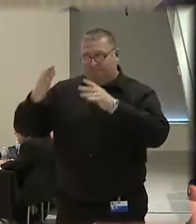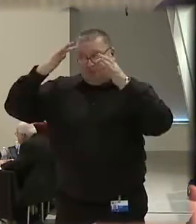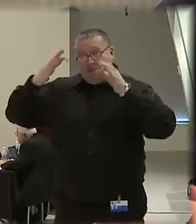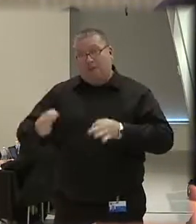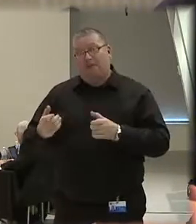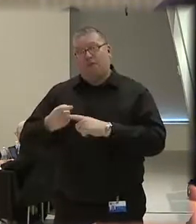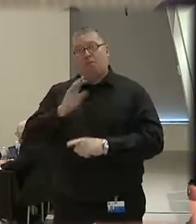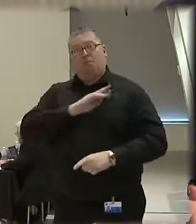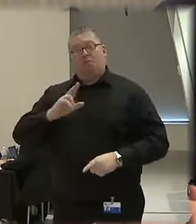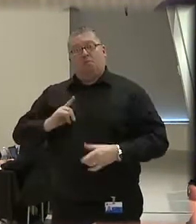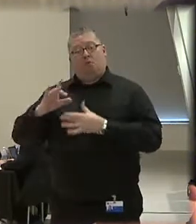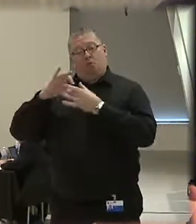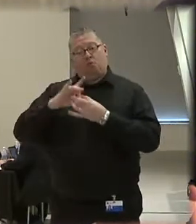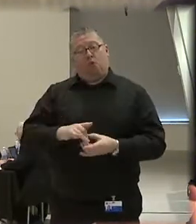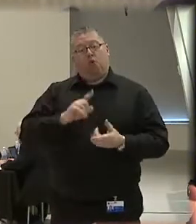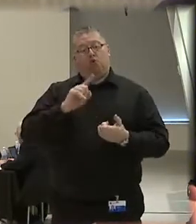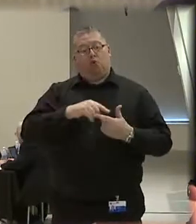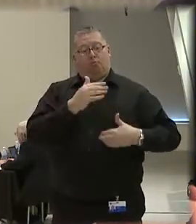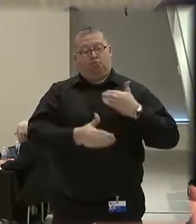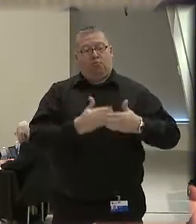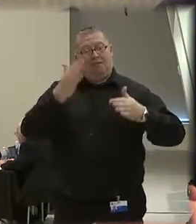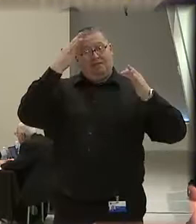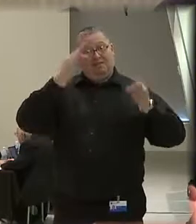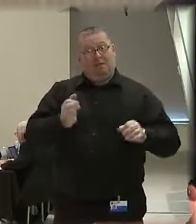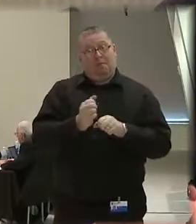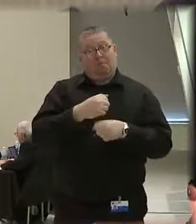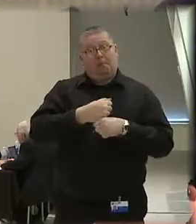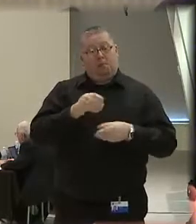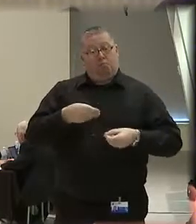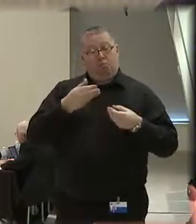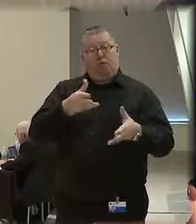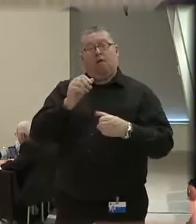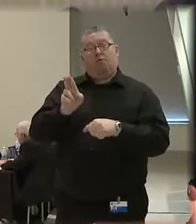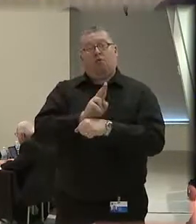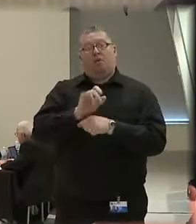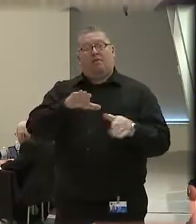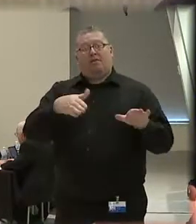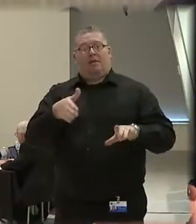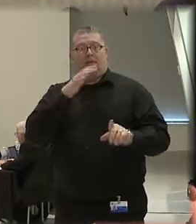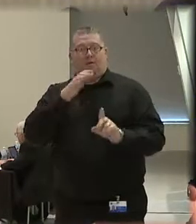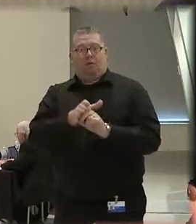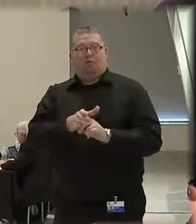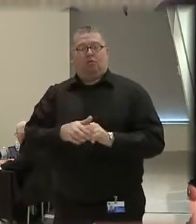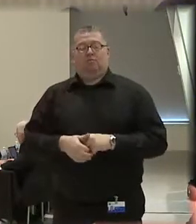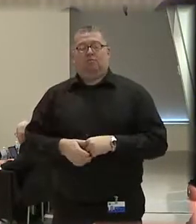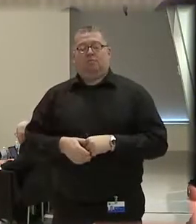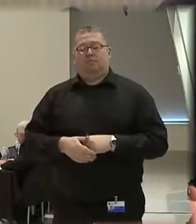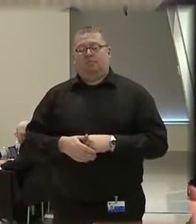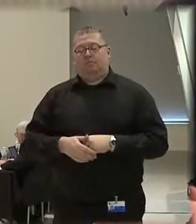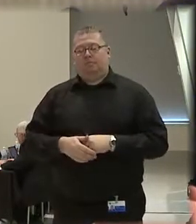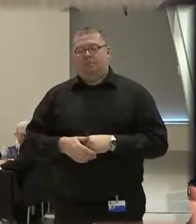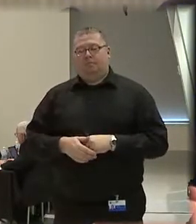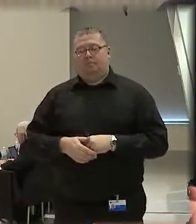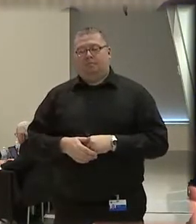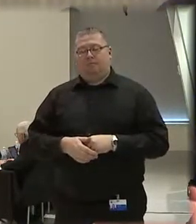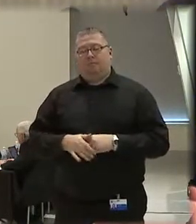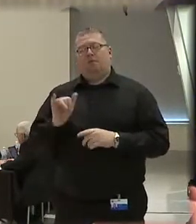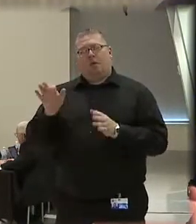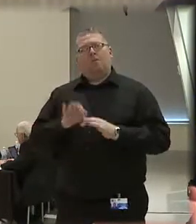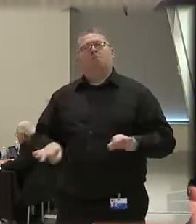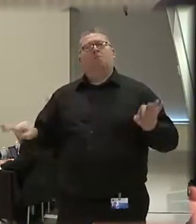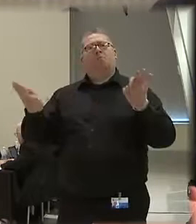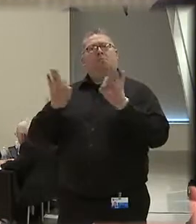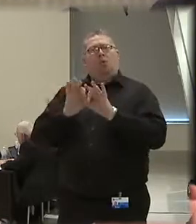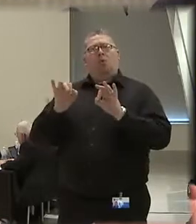regarding tactics, decision-making, supervision, and the use of deadly force. It's important to note that the citizen board members are